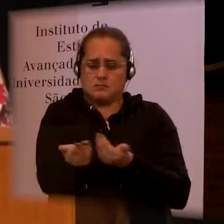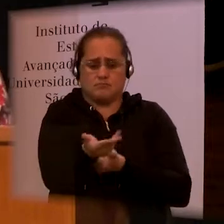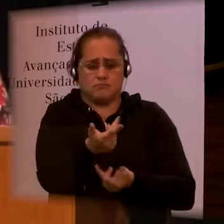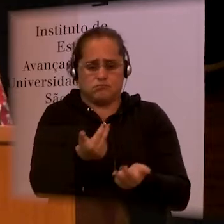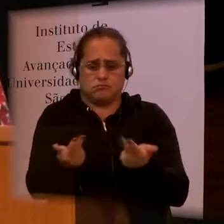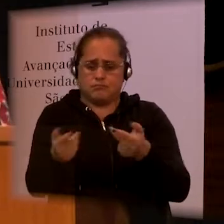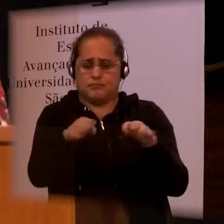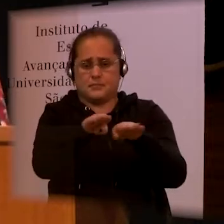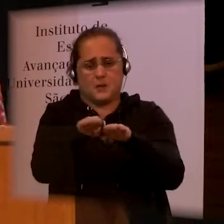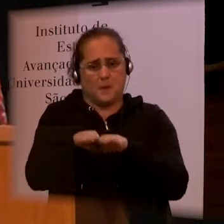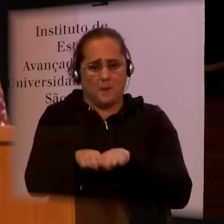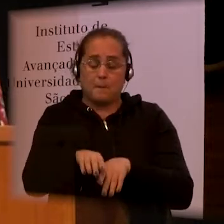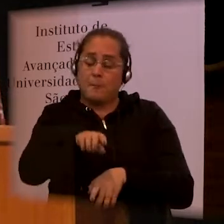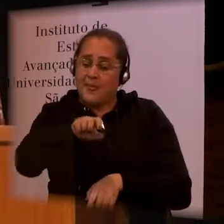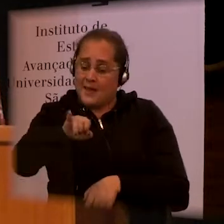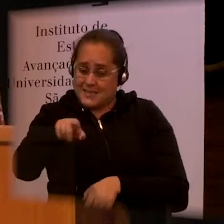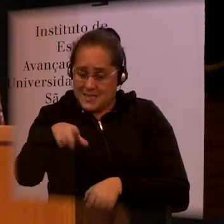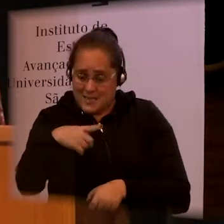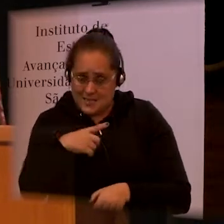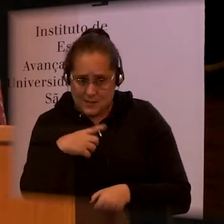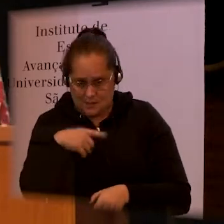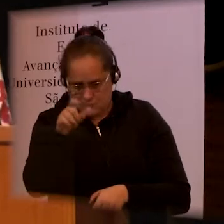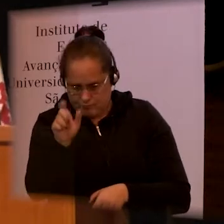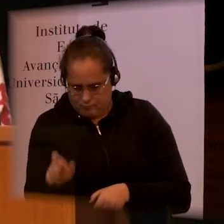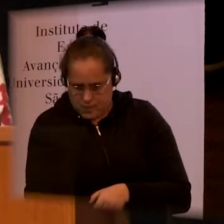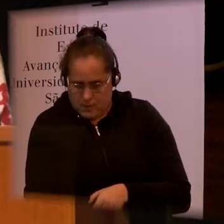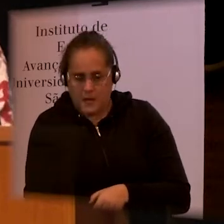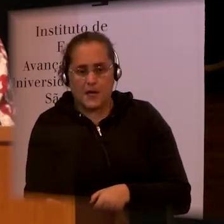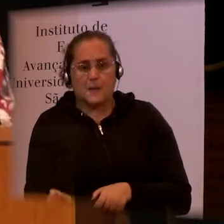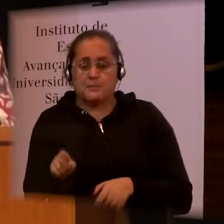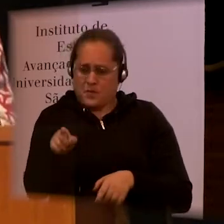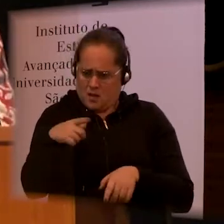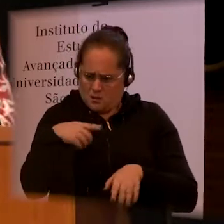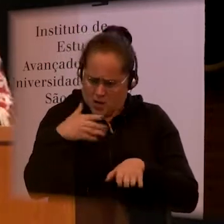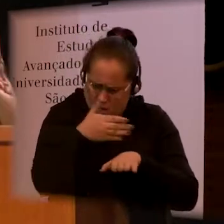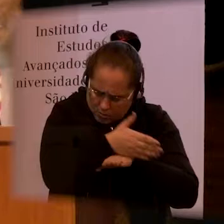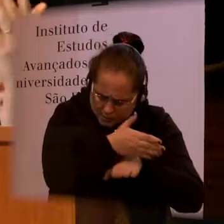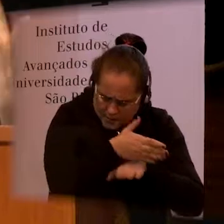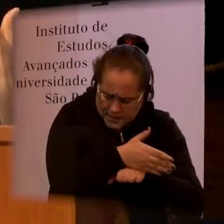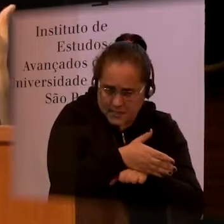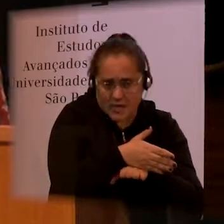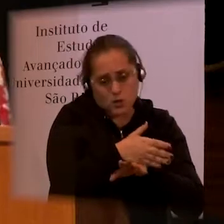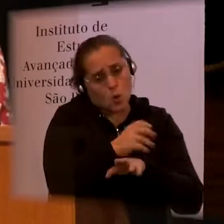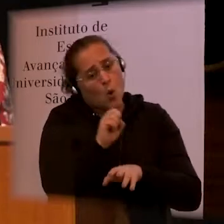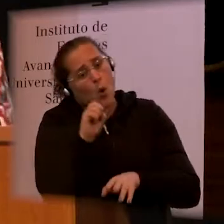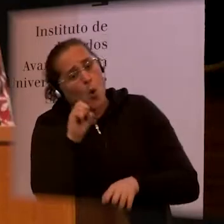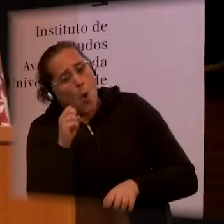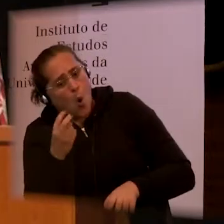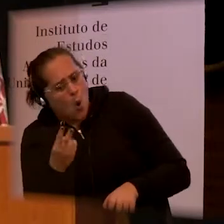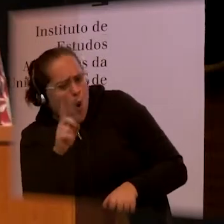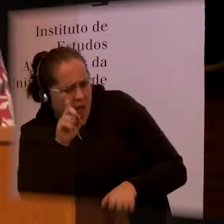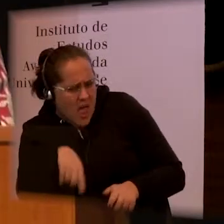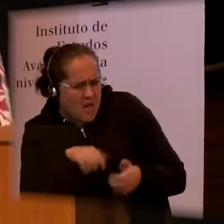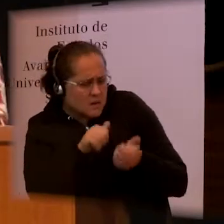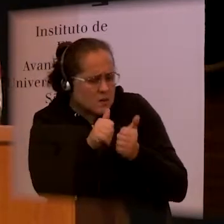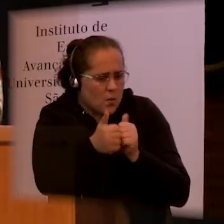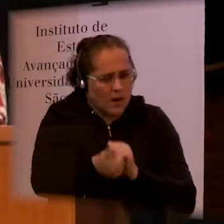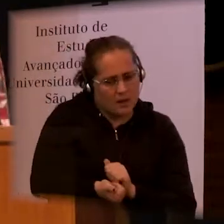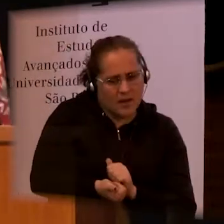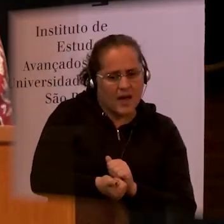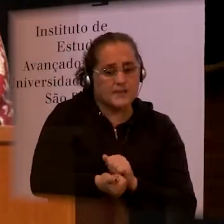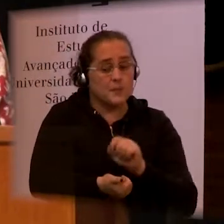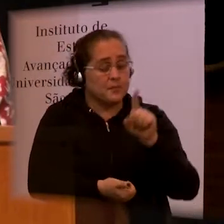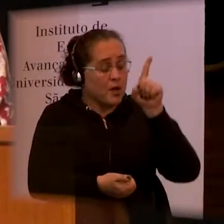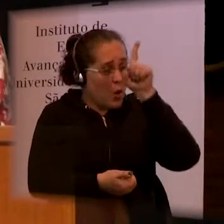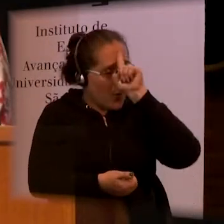or to have the same quality of experience. If the hospitals are not well set up for them to